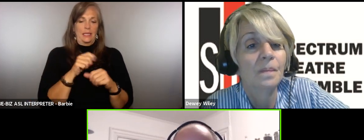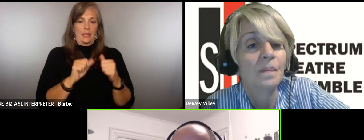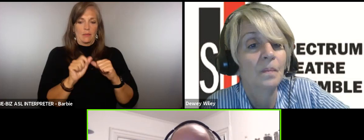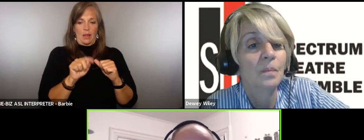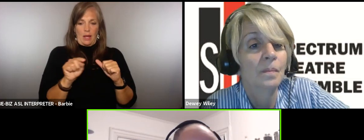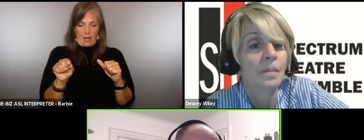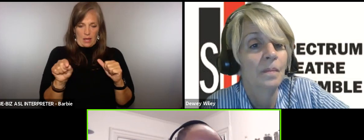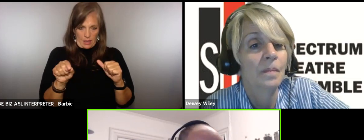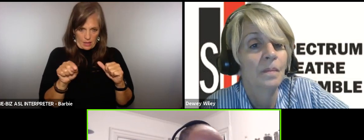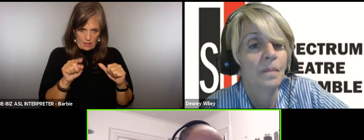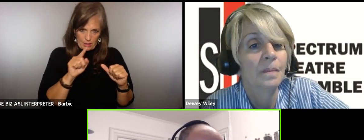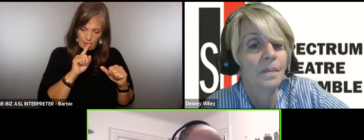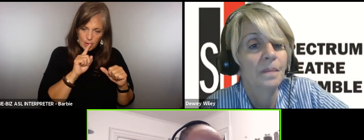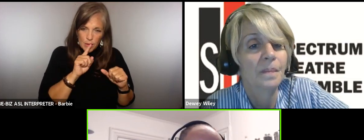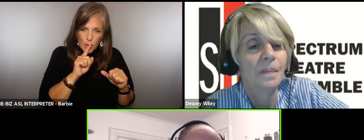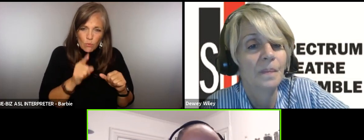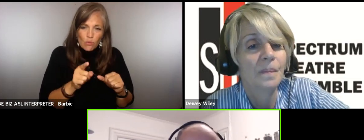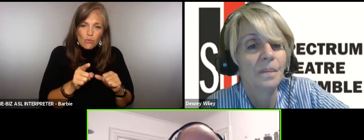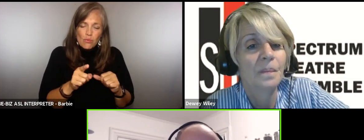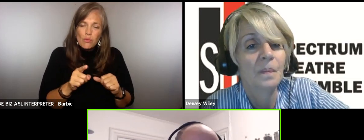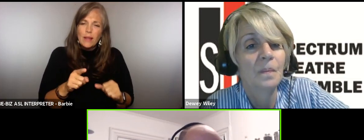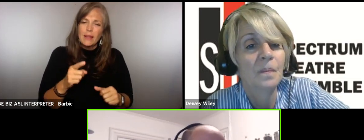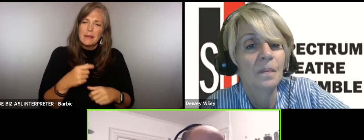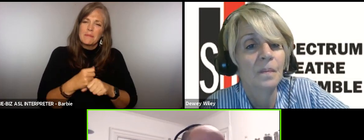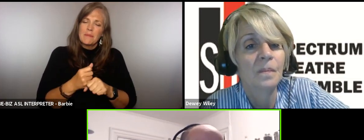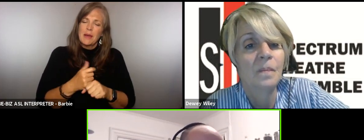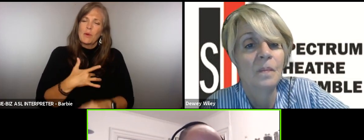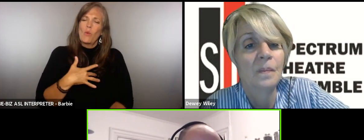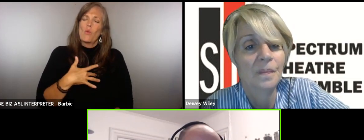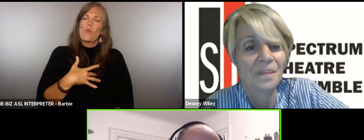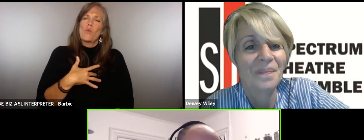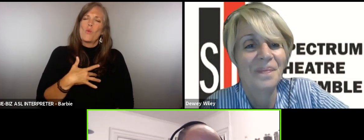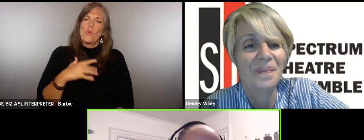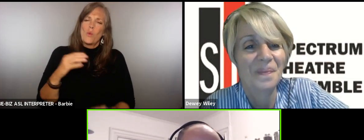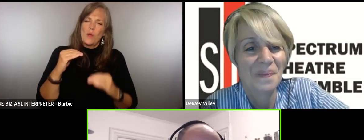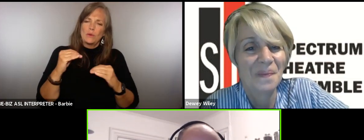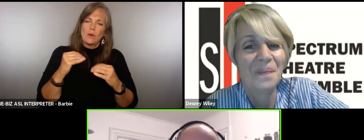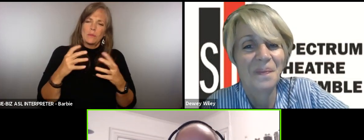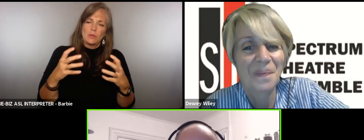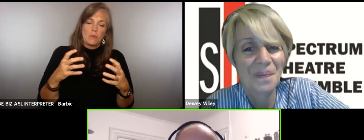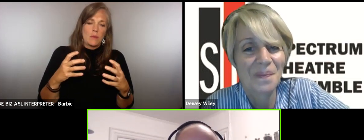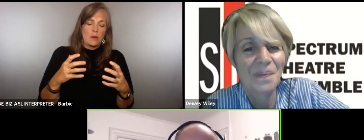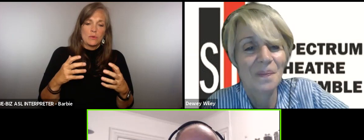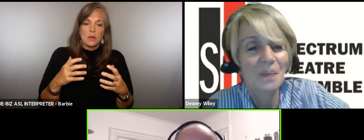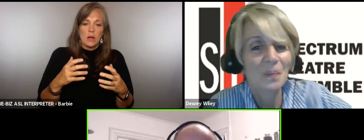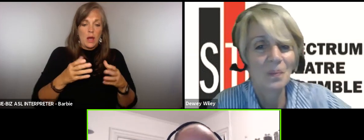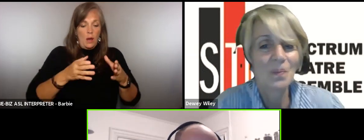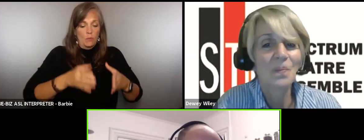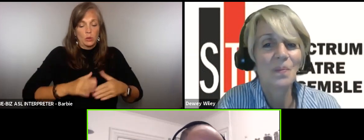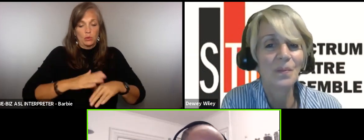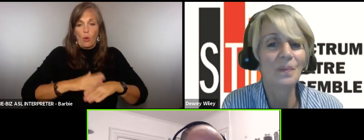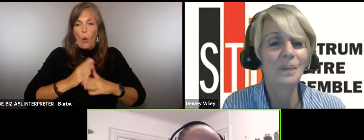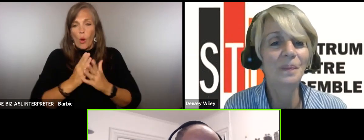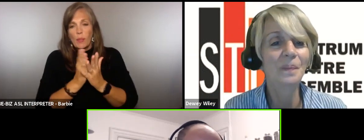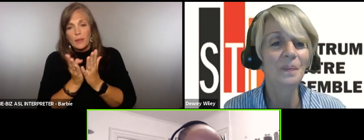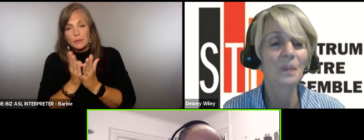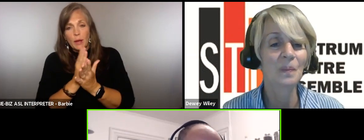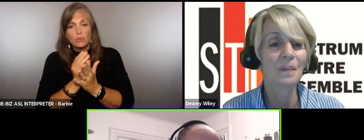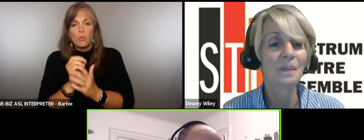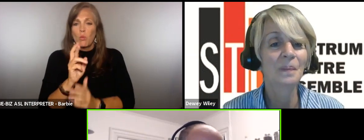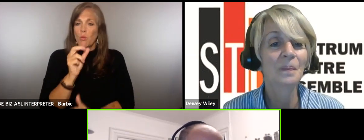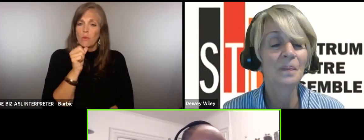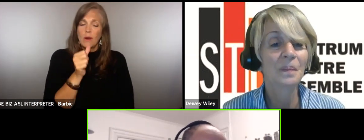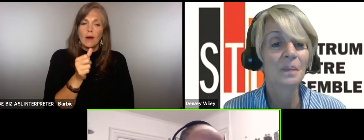really speak um to me and that taught me so much respect whether I'm a person on the spectrum or not and I think you and I